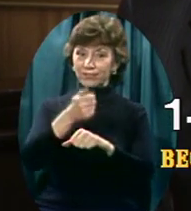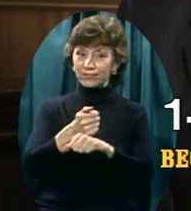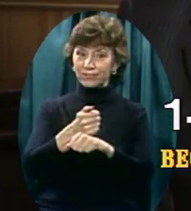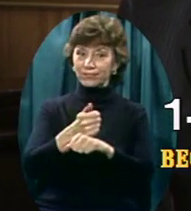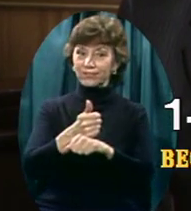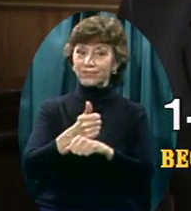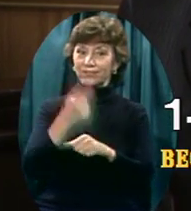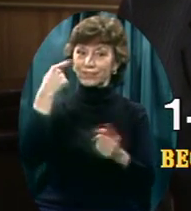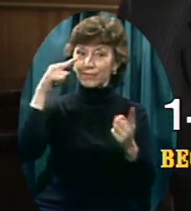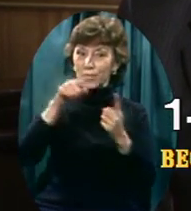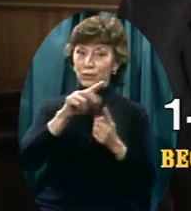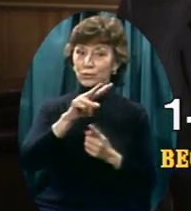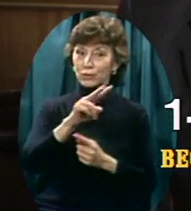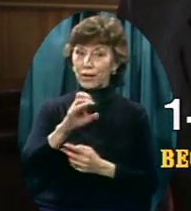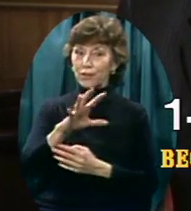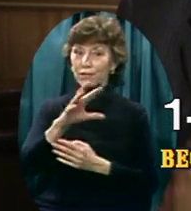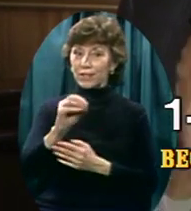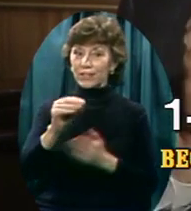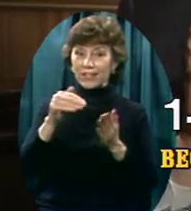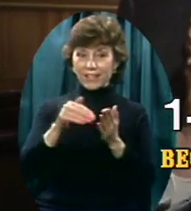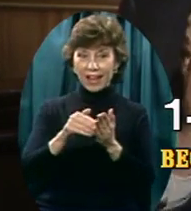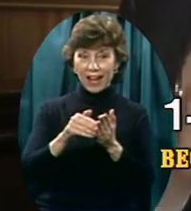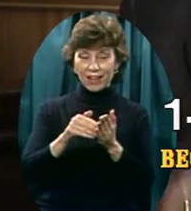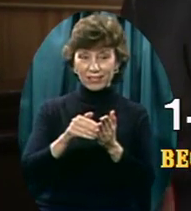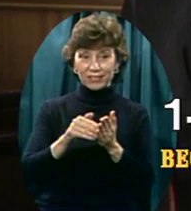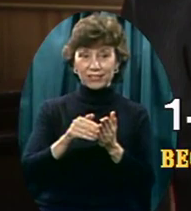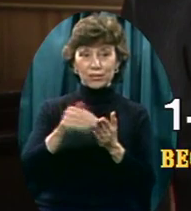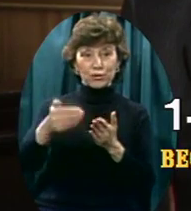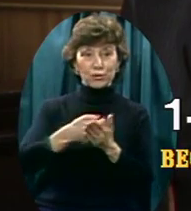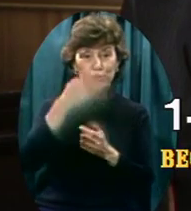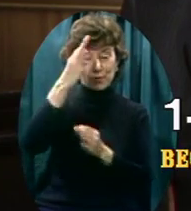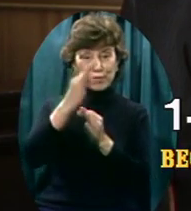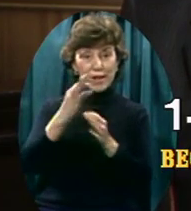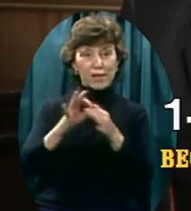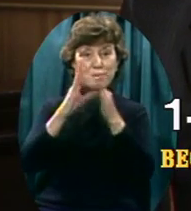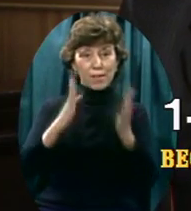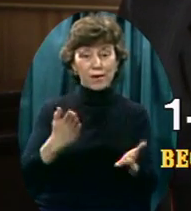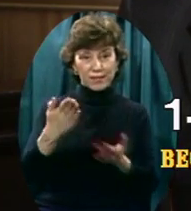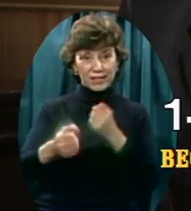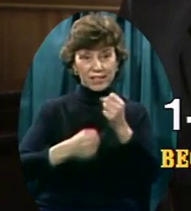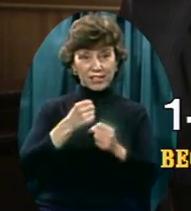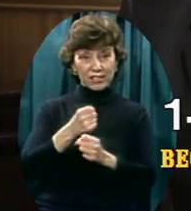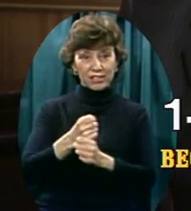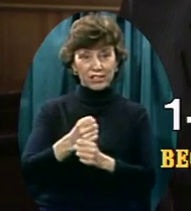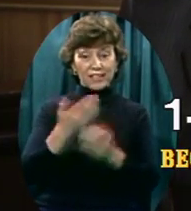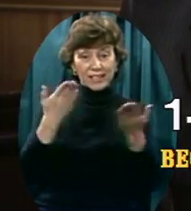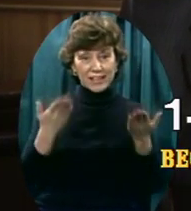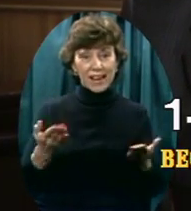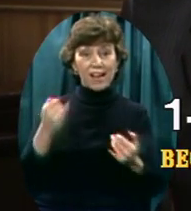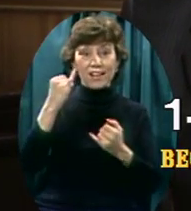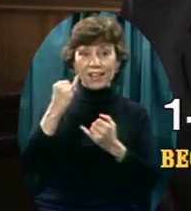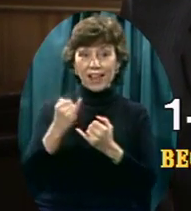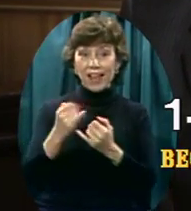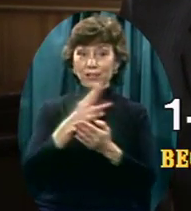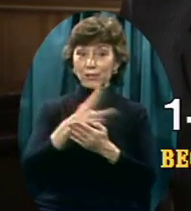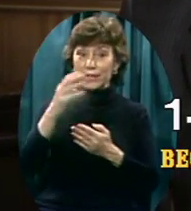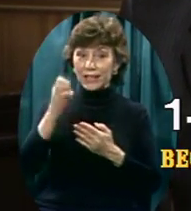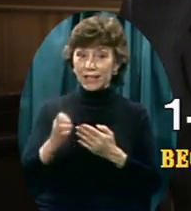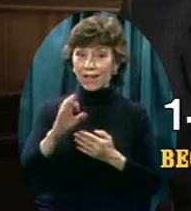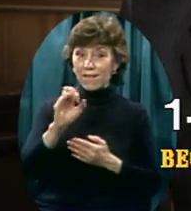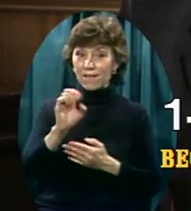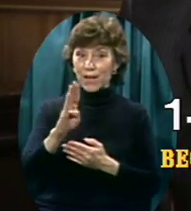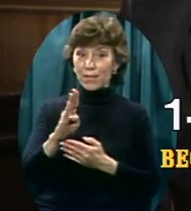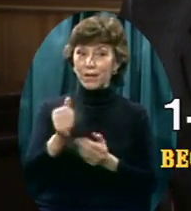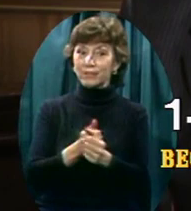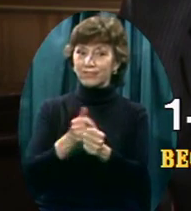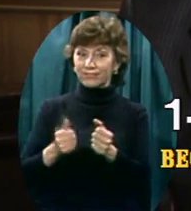,000 new faith partners We had a special goal For this month of February And here we are On the last weekend of February Far behind I'm asking